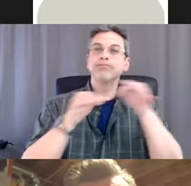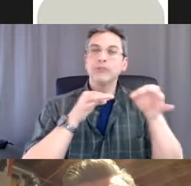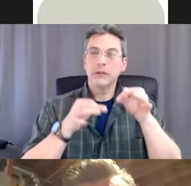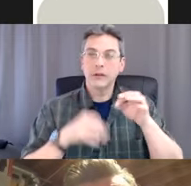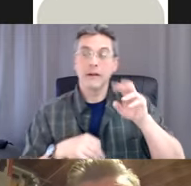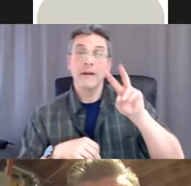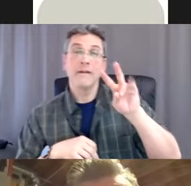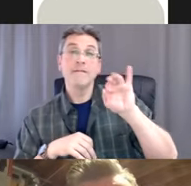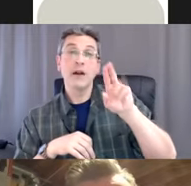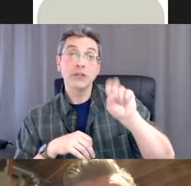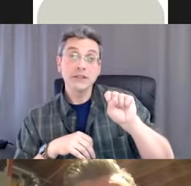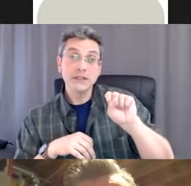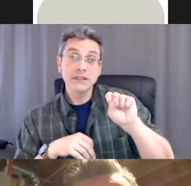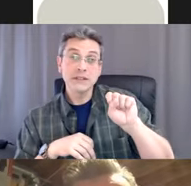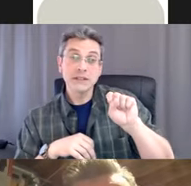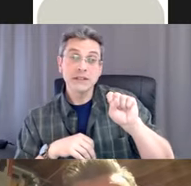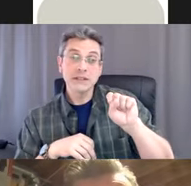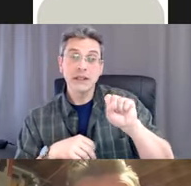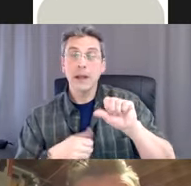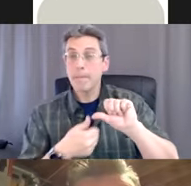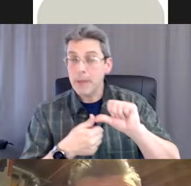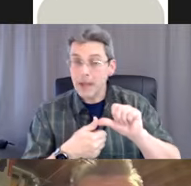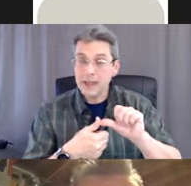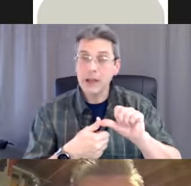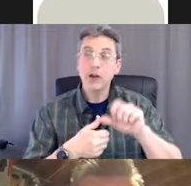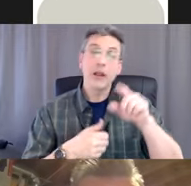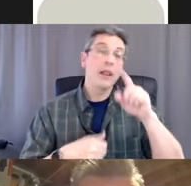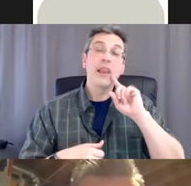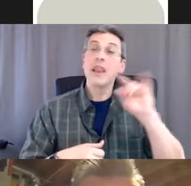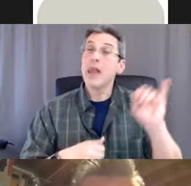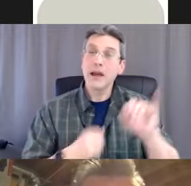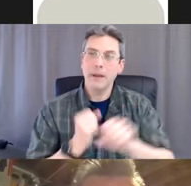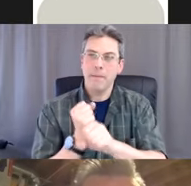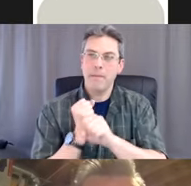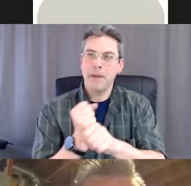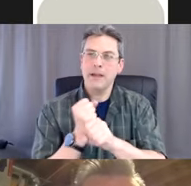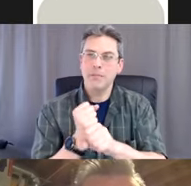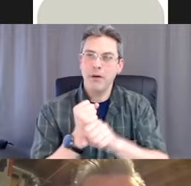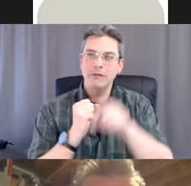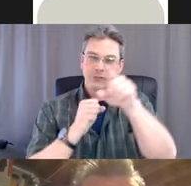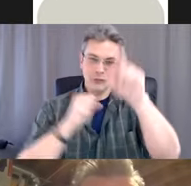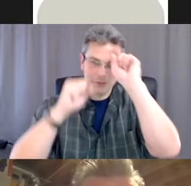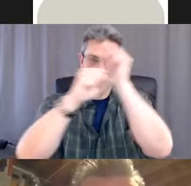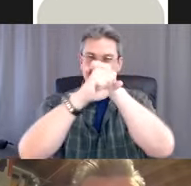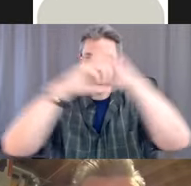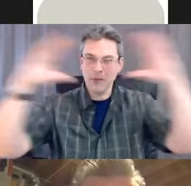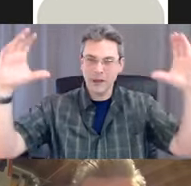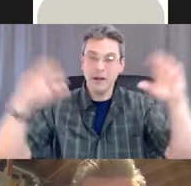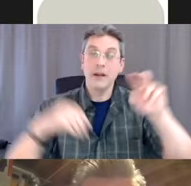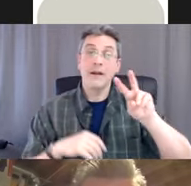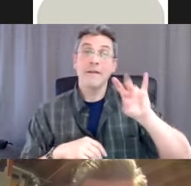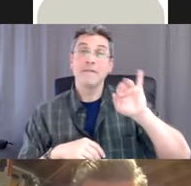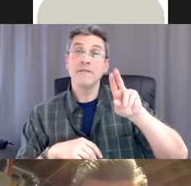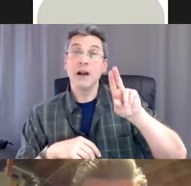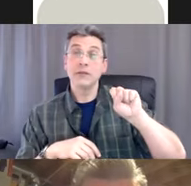and bacteria and our immune system sort of like a game of baseball. So if we think of a virus, it would be the